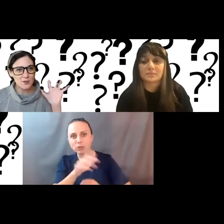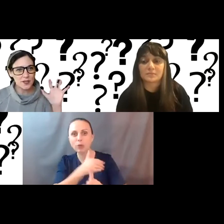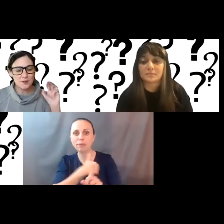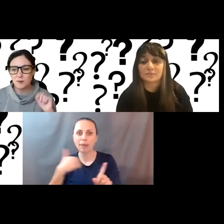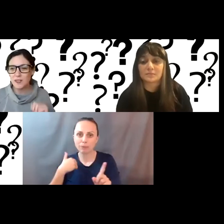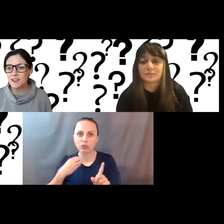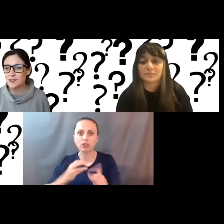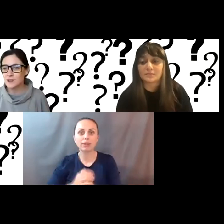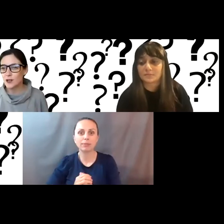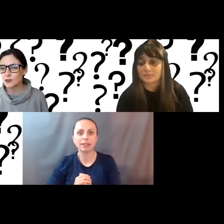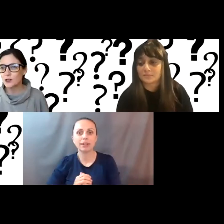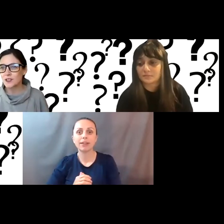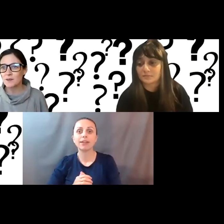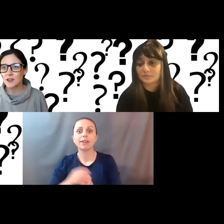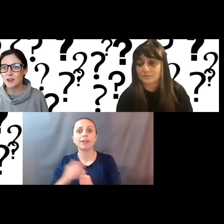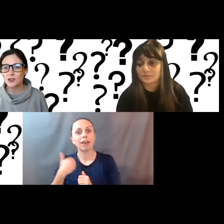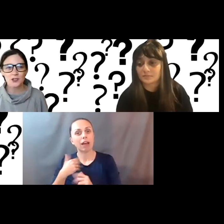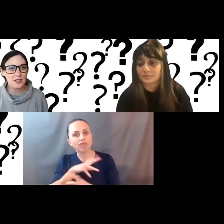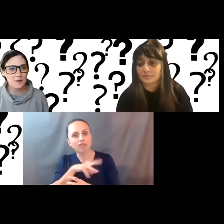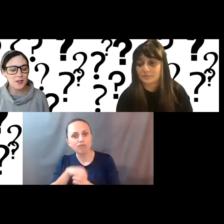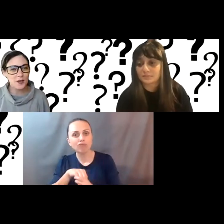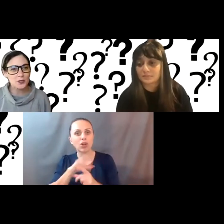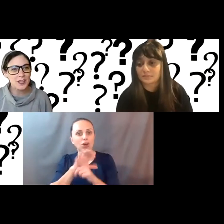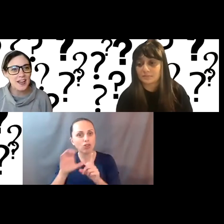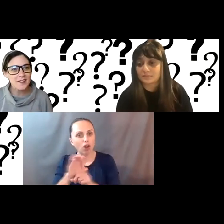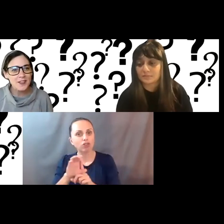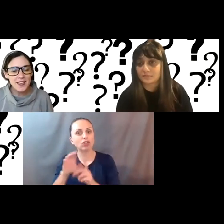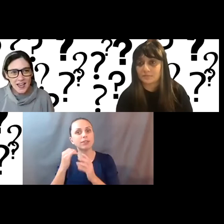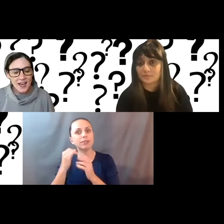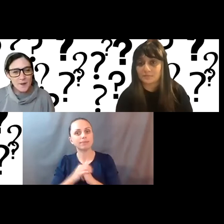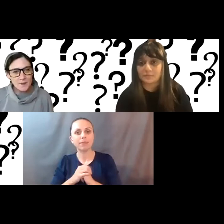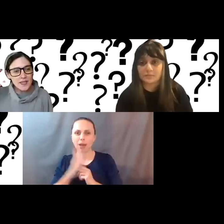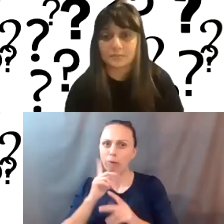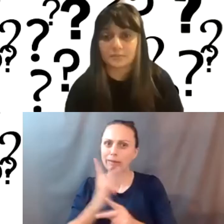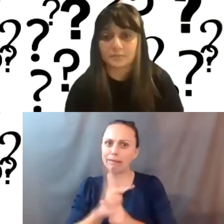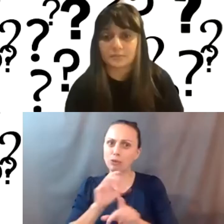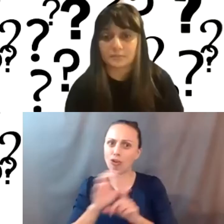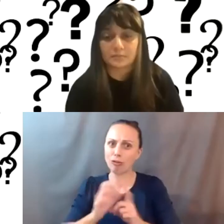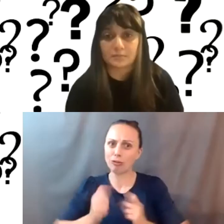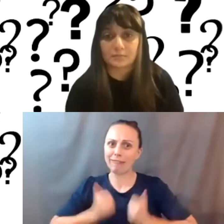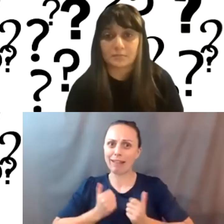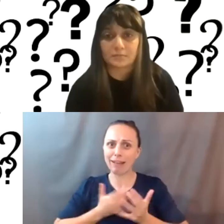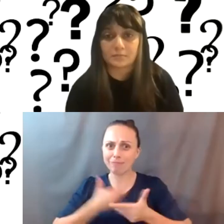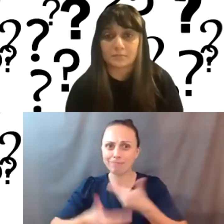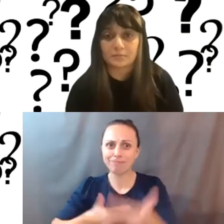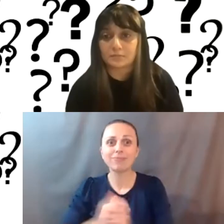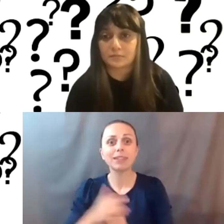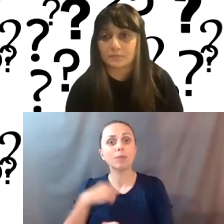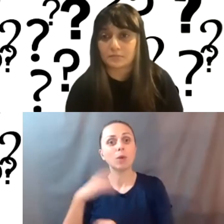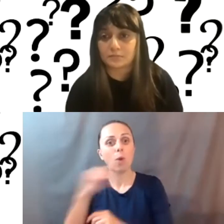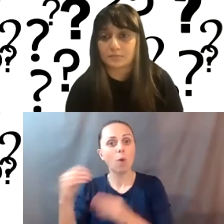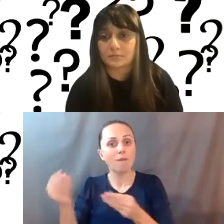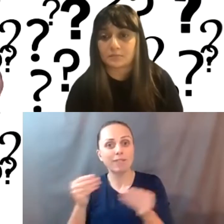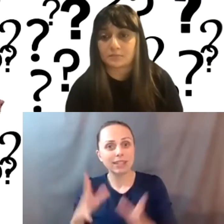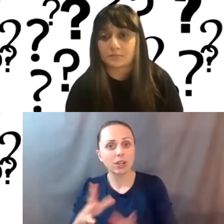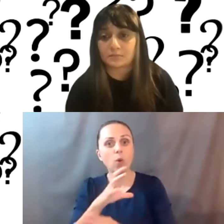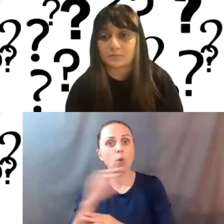passion place for me is culture and keeping culture, independent culture alive. I'm one of the co-facilitators and co-designers of the whole